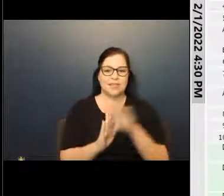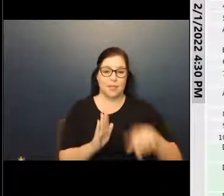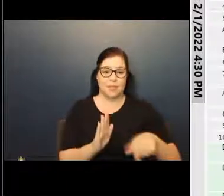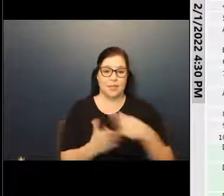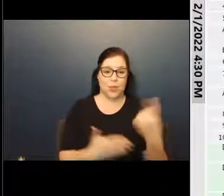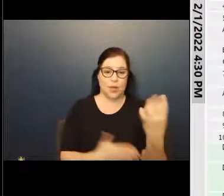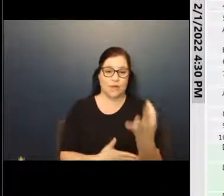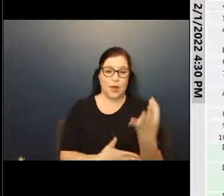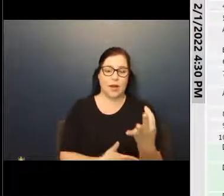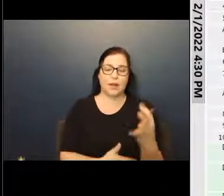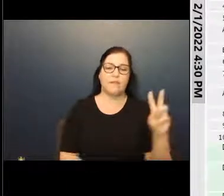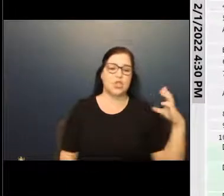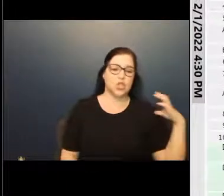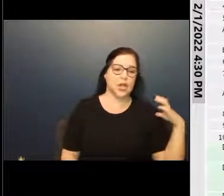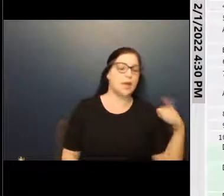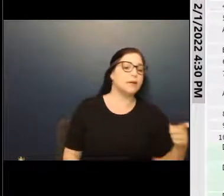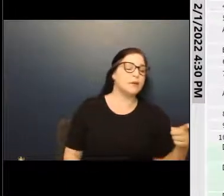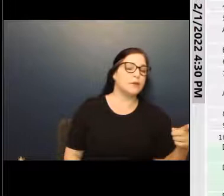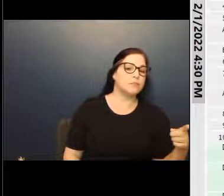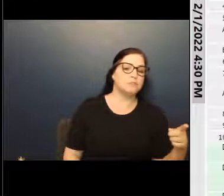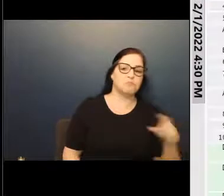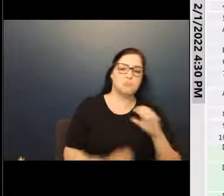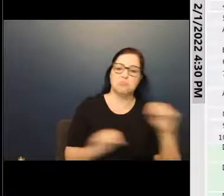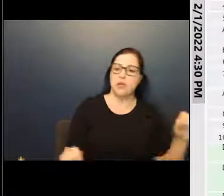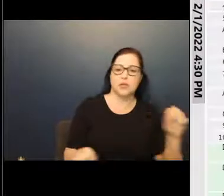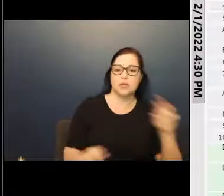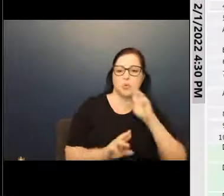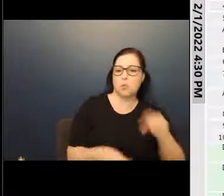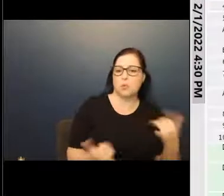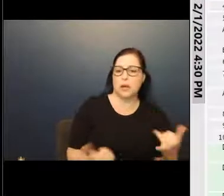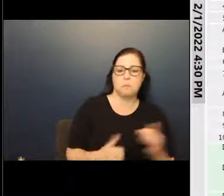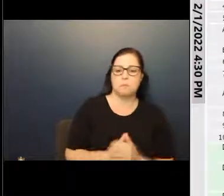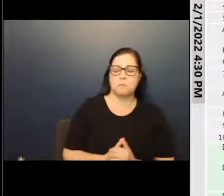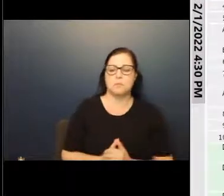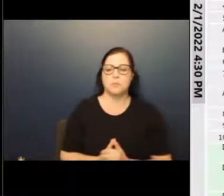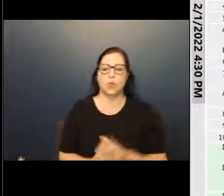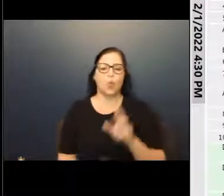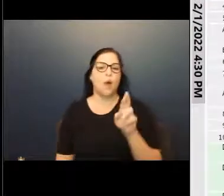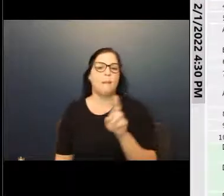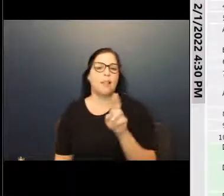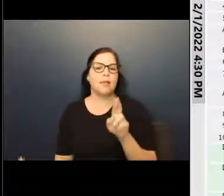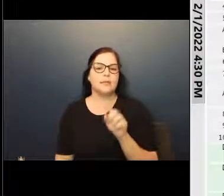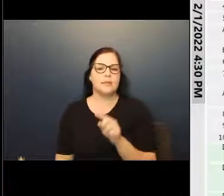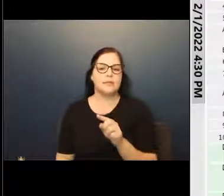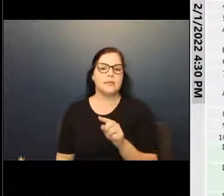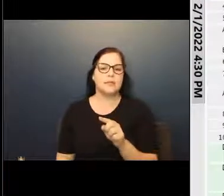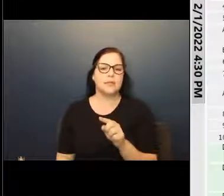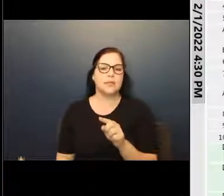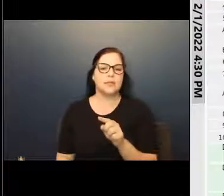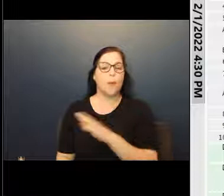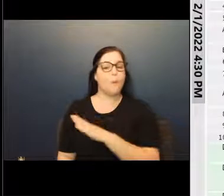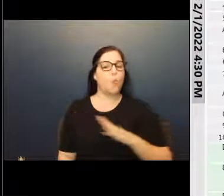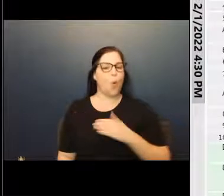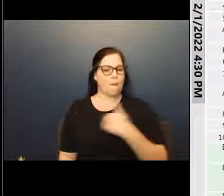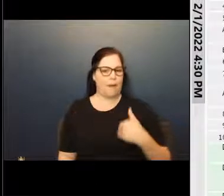Vice Chair? As for me, there are no disclosures at this time. Commissioner Romulus? I did. Board Member Romulus. My